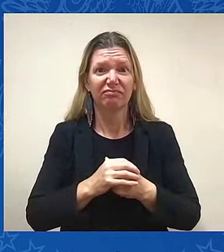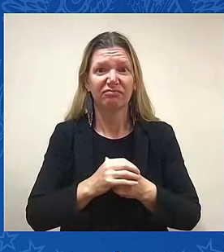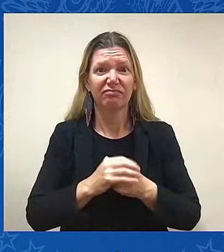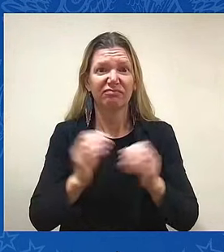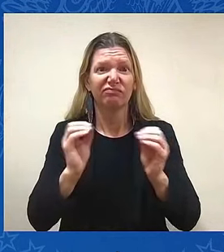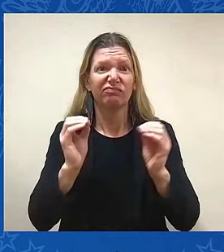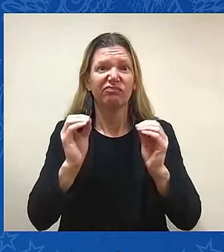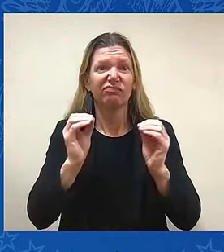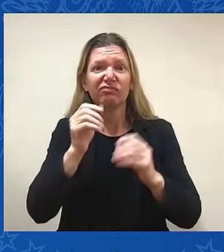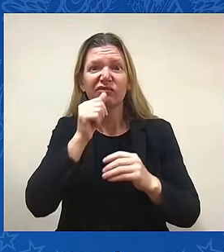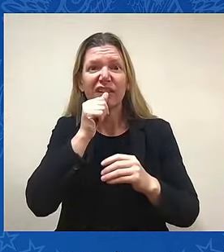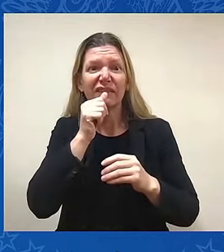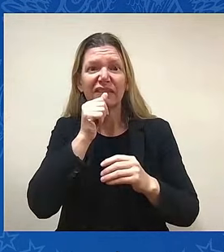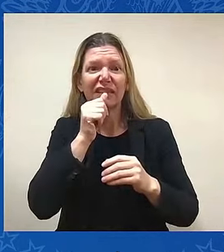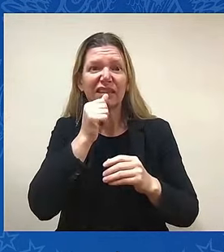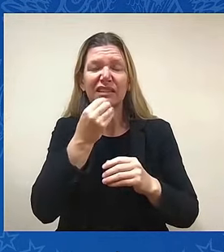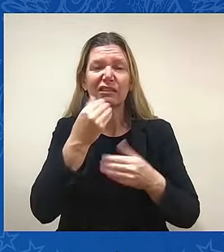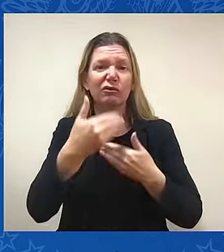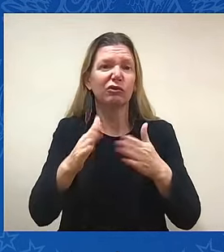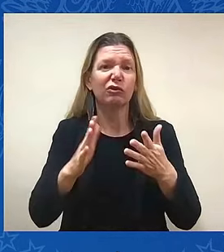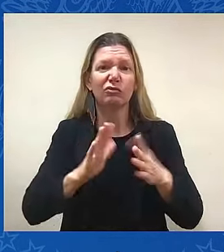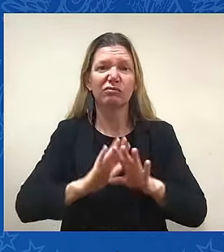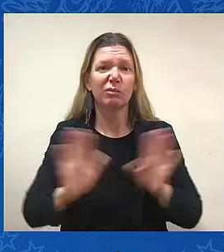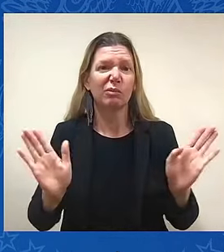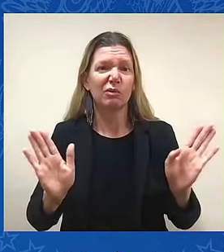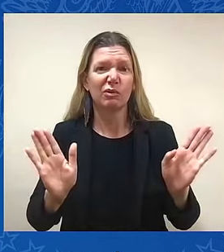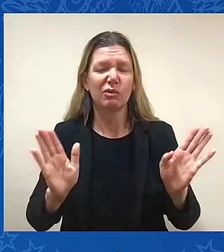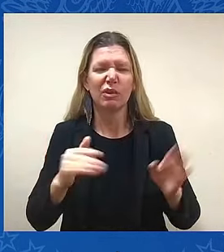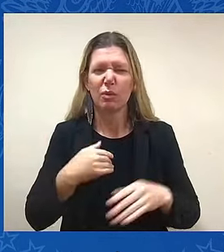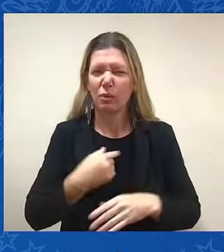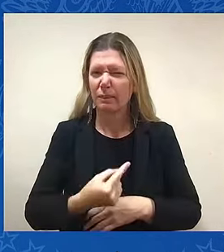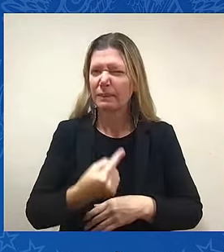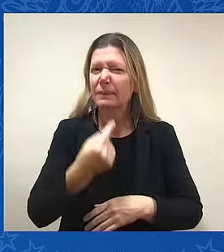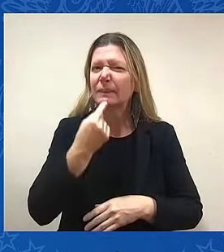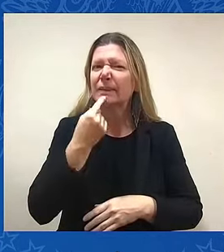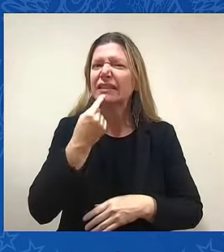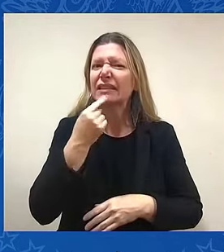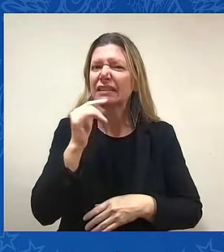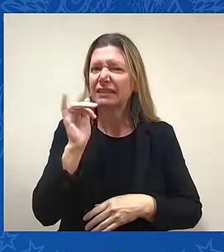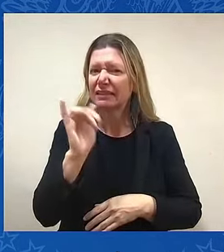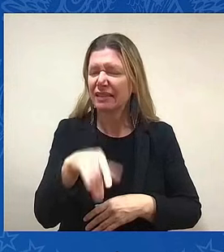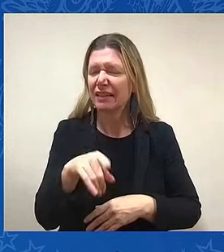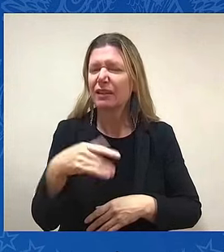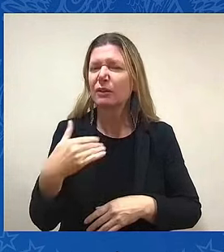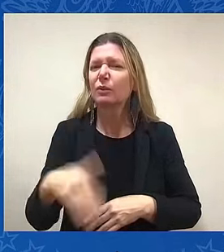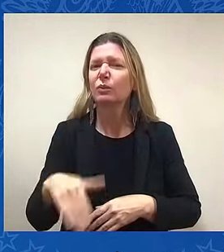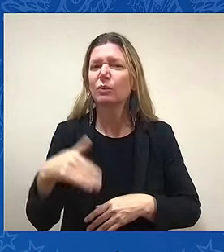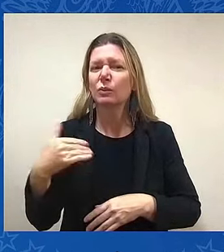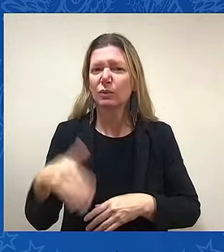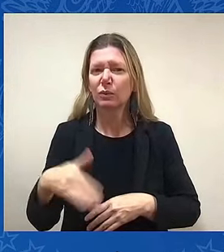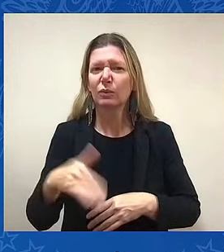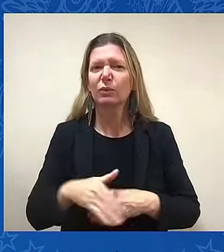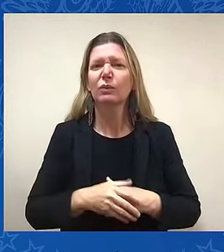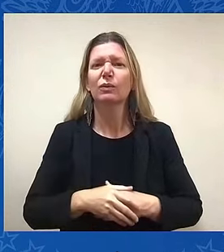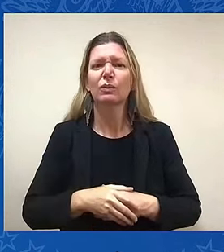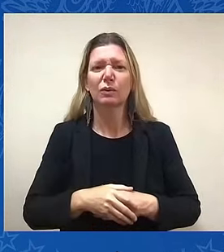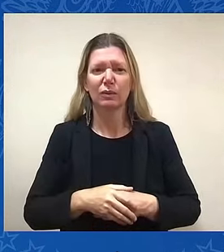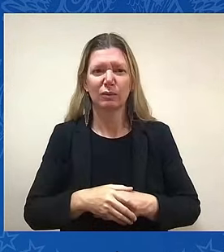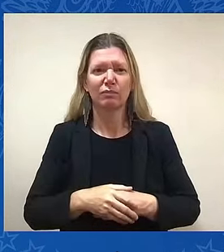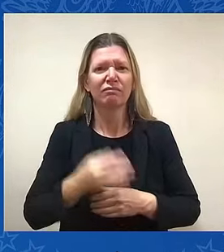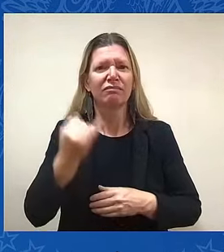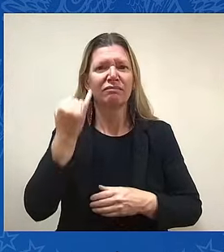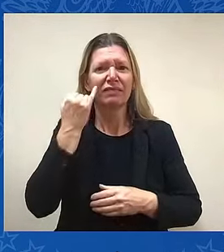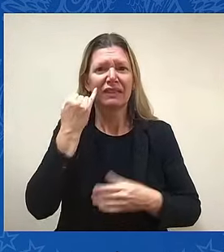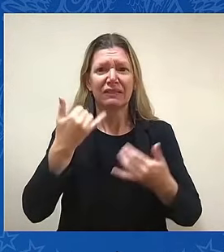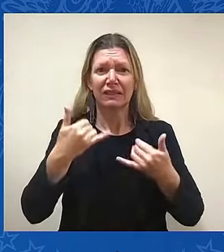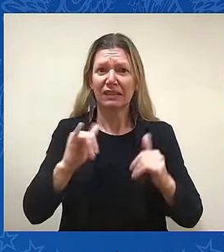think one of the things that I've missed the most now, and I think I'd miss are still there, is the failure to get together as much